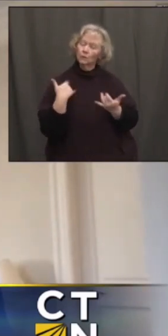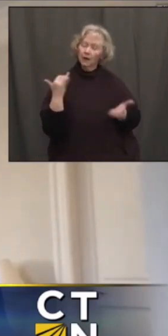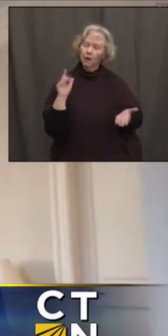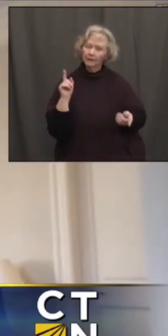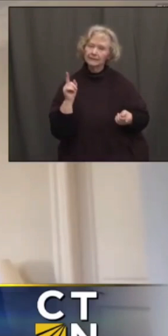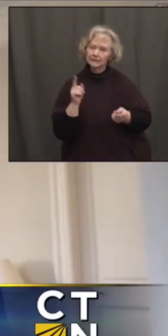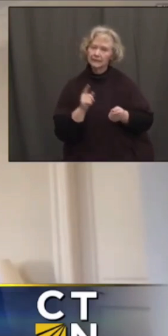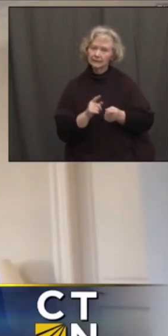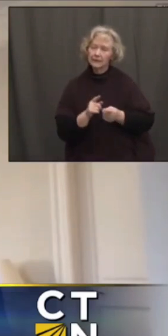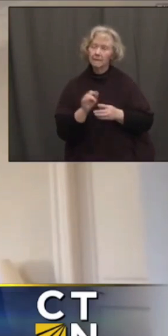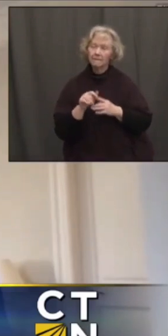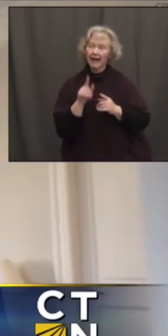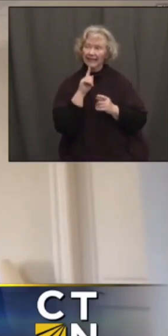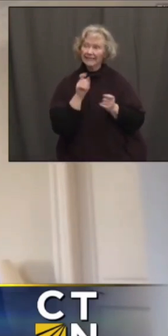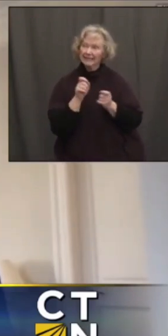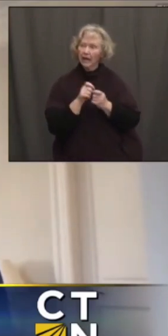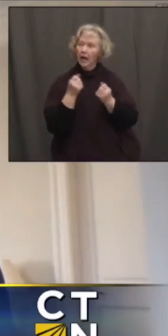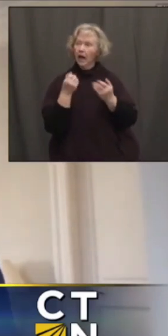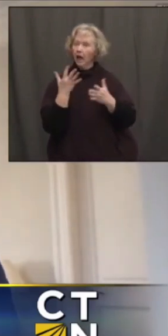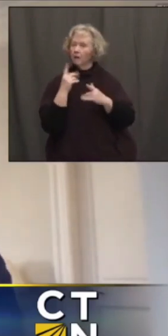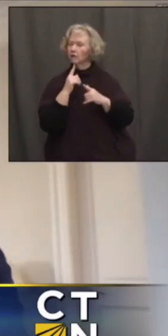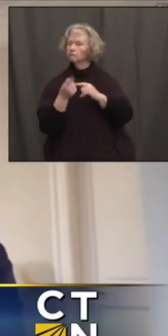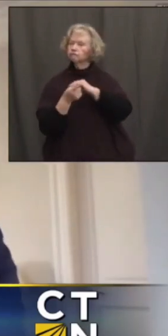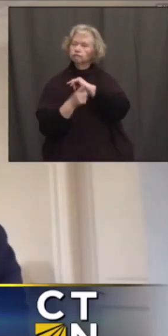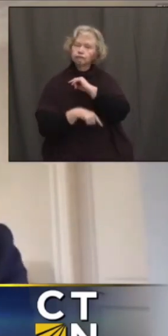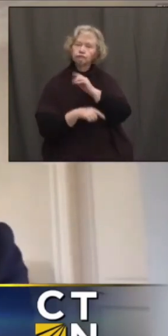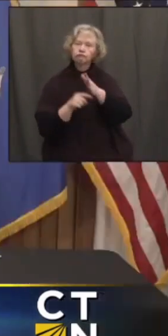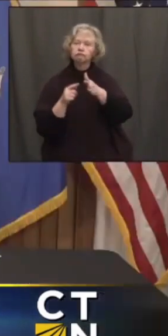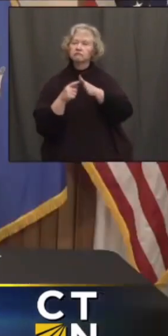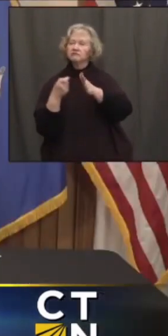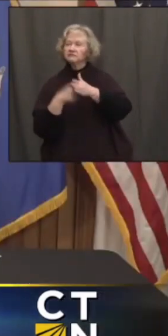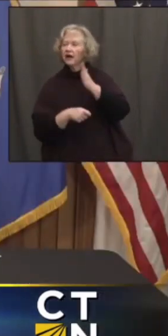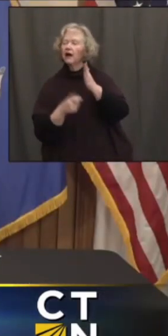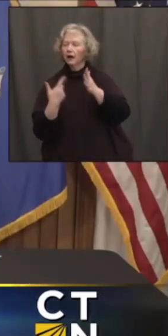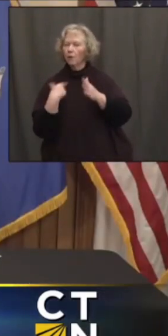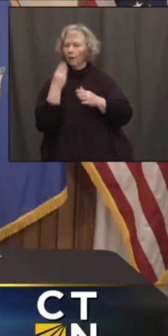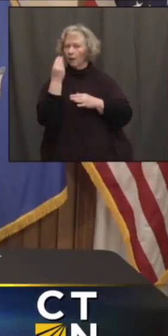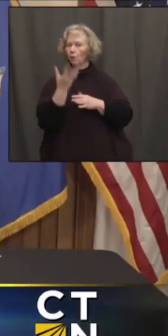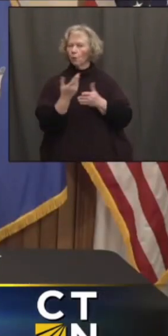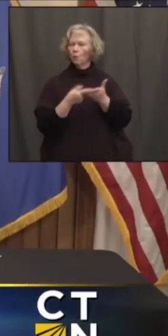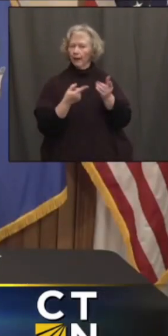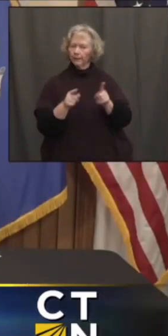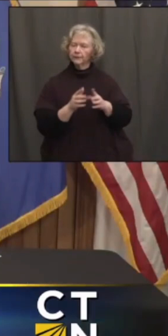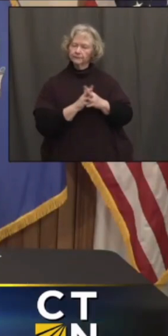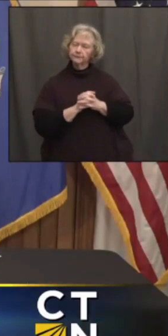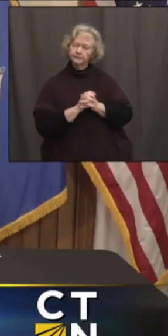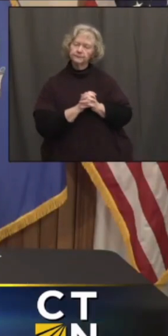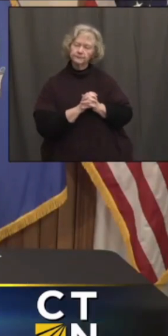we'll get back to you on actual infractions and other enforcement mechanisms. Okay. Thank you very much.